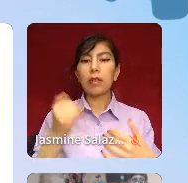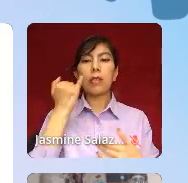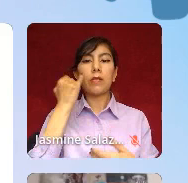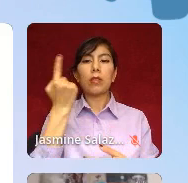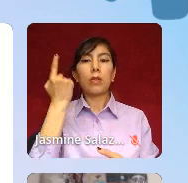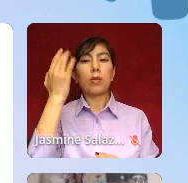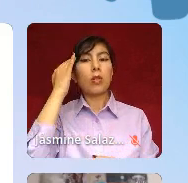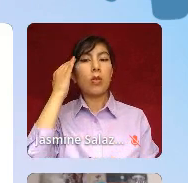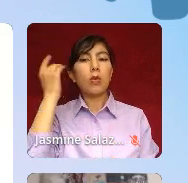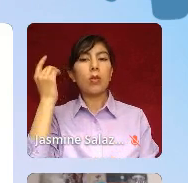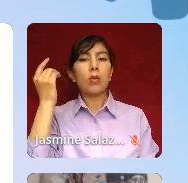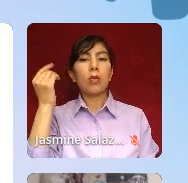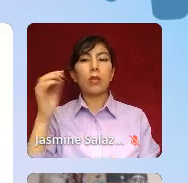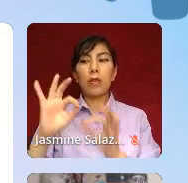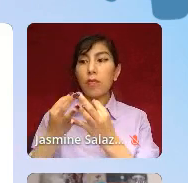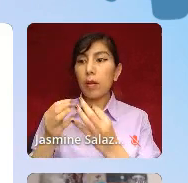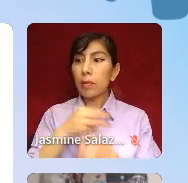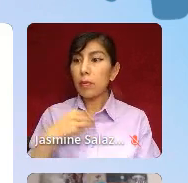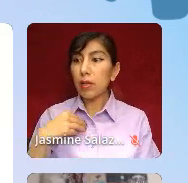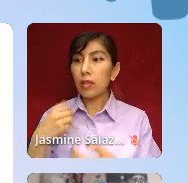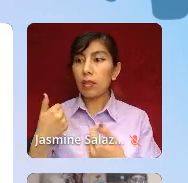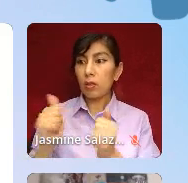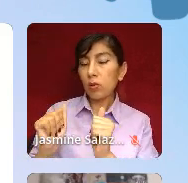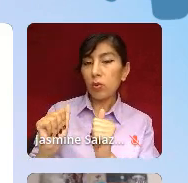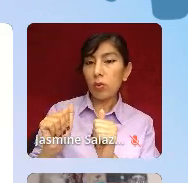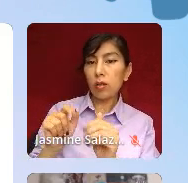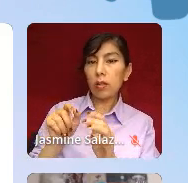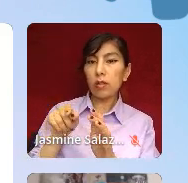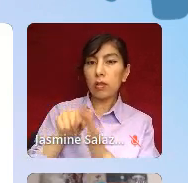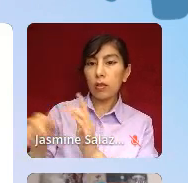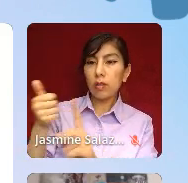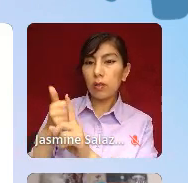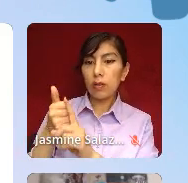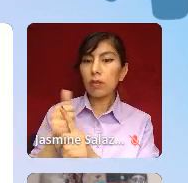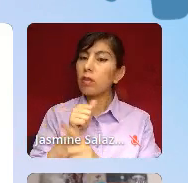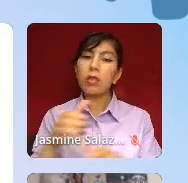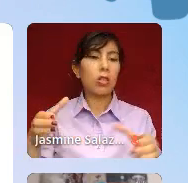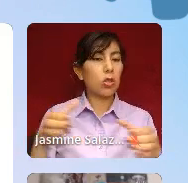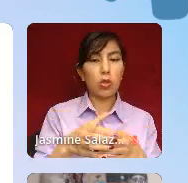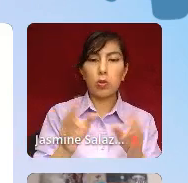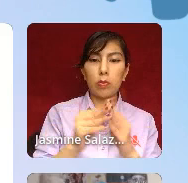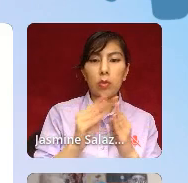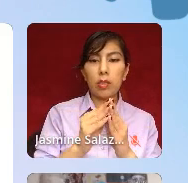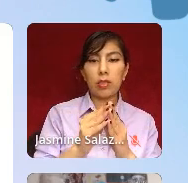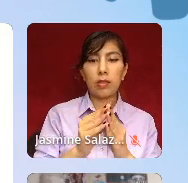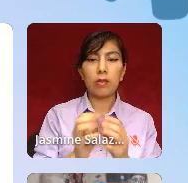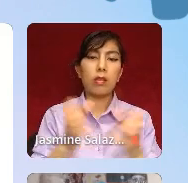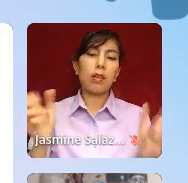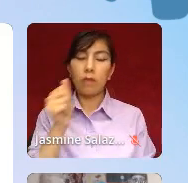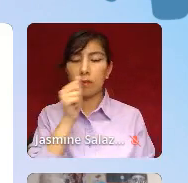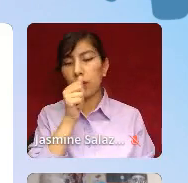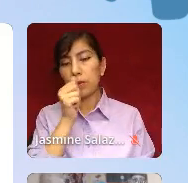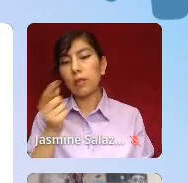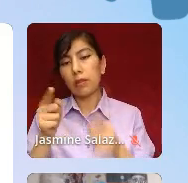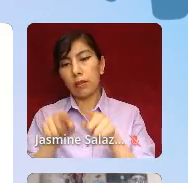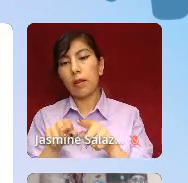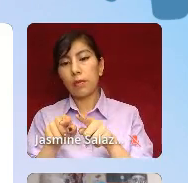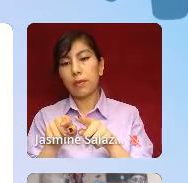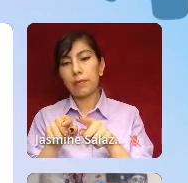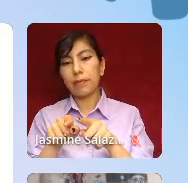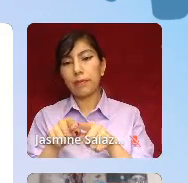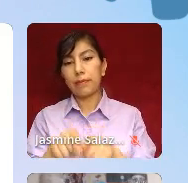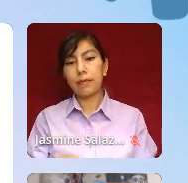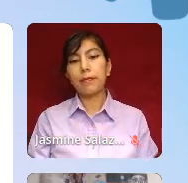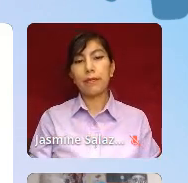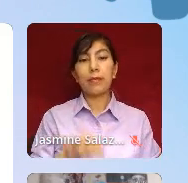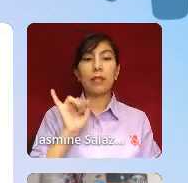family member attempted suicide, there's not like a group meeting to talk about it. There's a lot of privacy that happens. Okay, that's